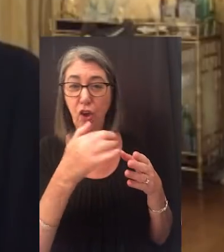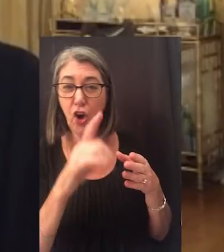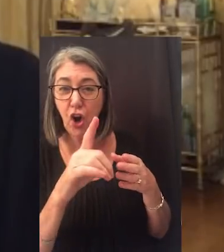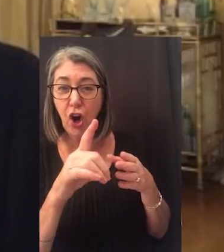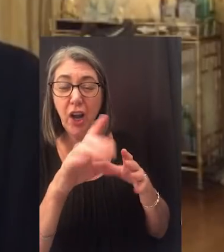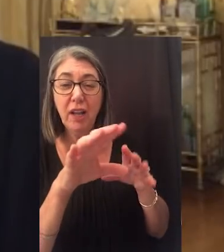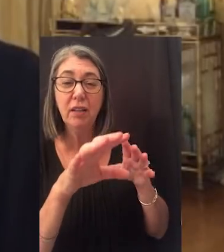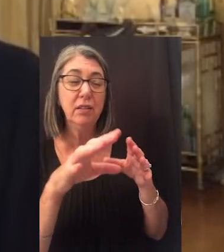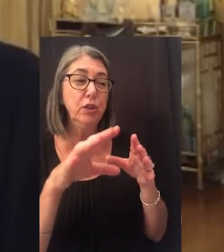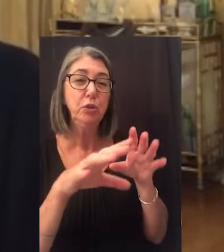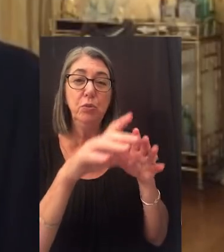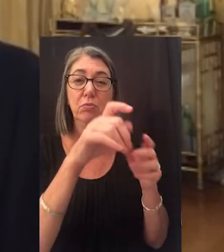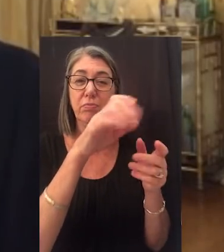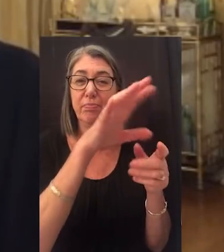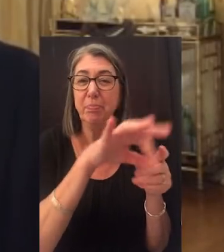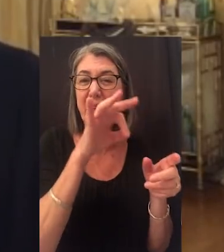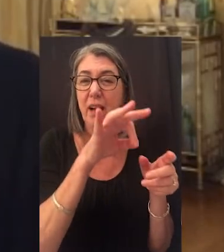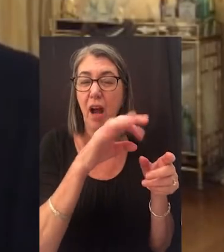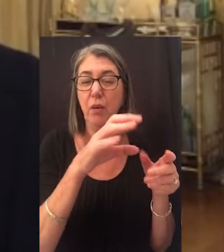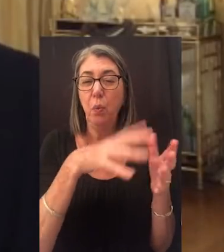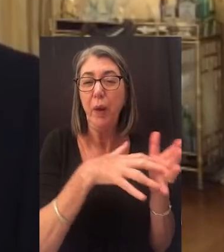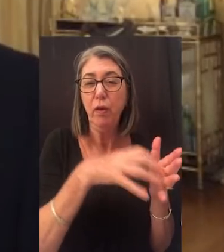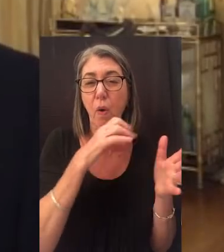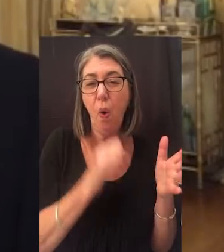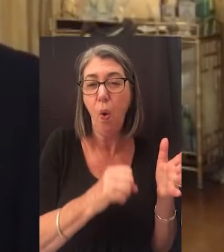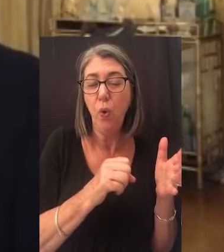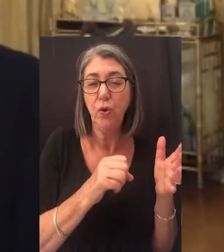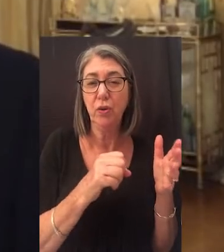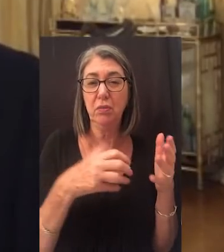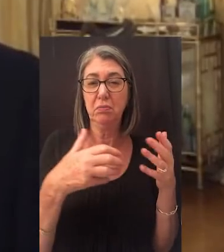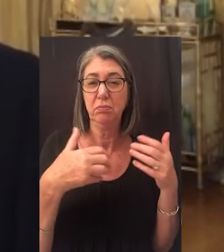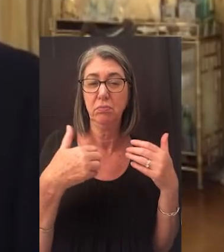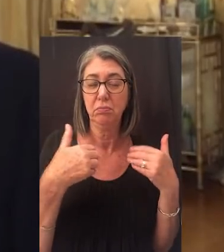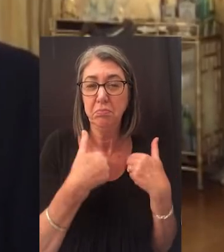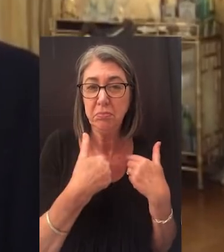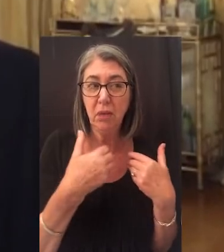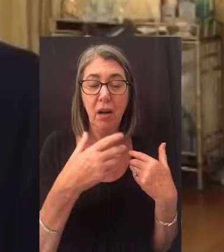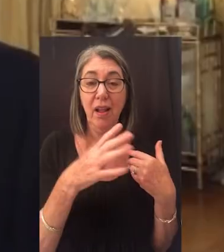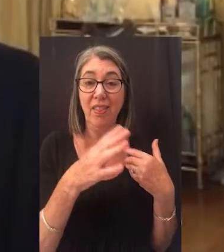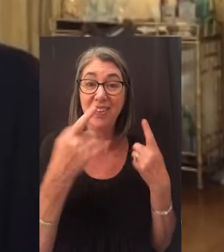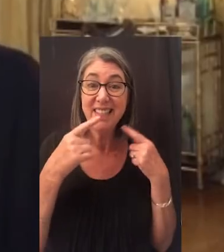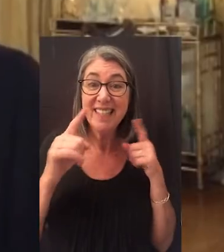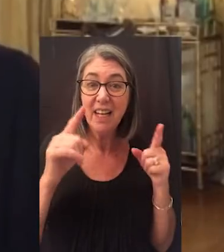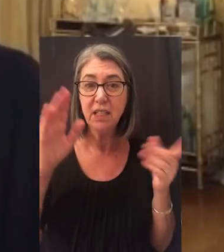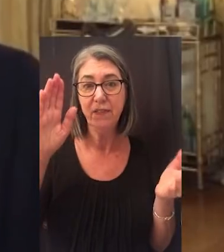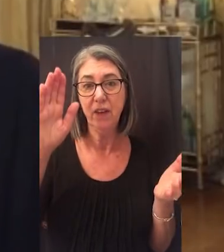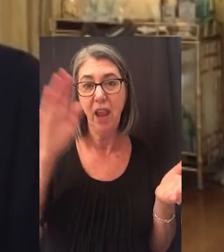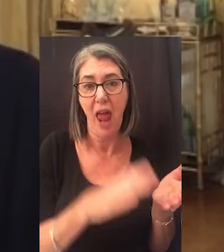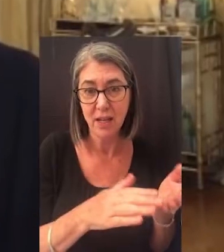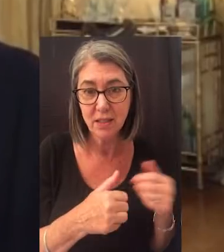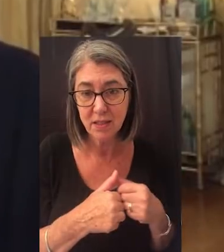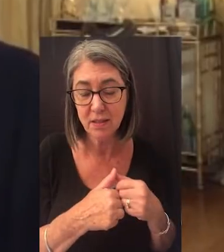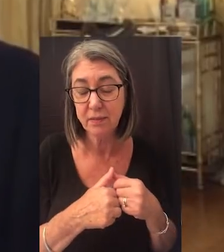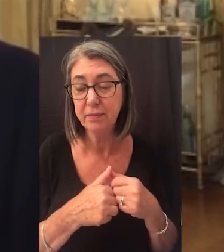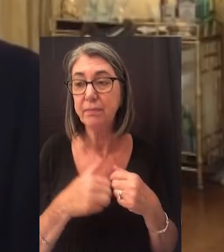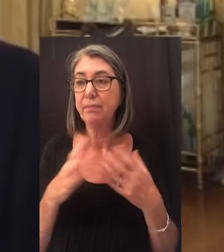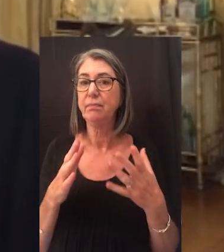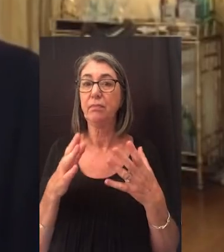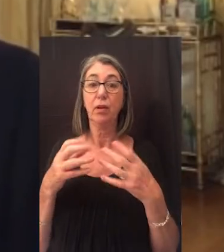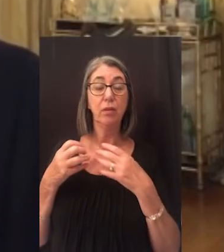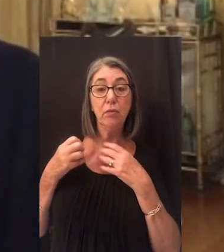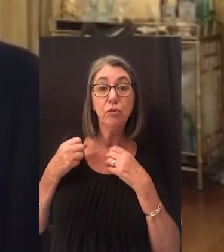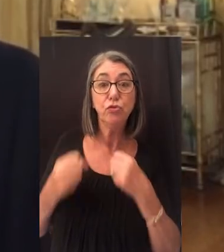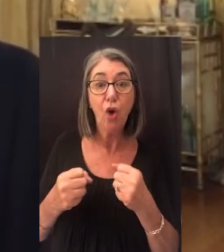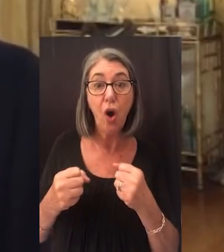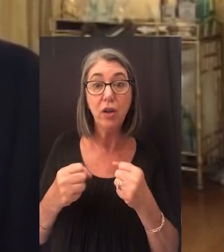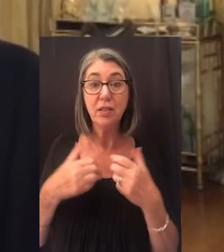off older, weaker animals, their success rate in hunting the fittest prey is even lower. So the